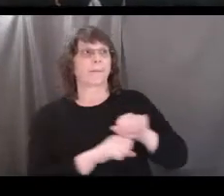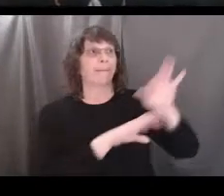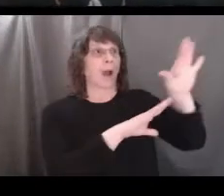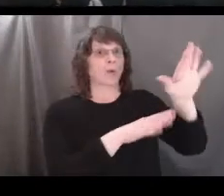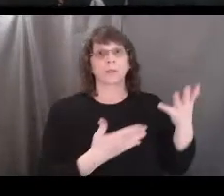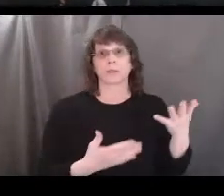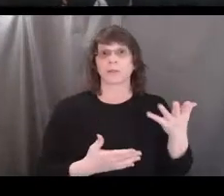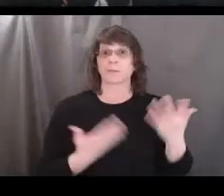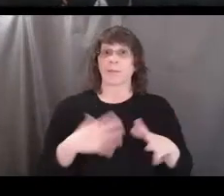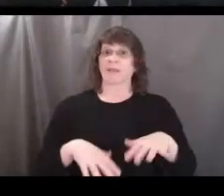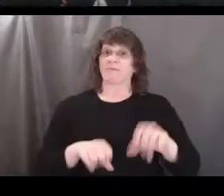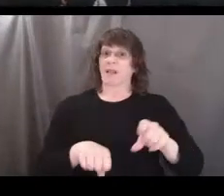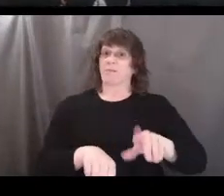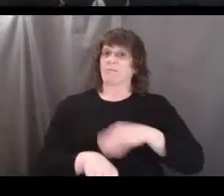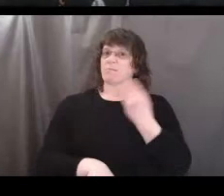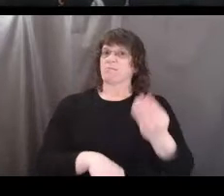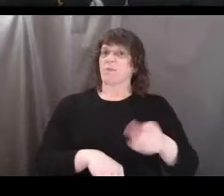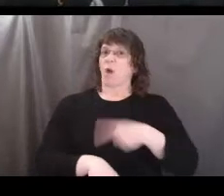take longer.